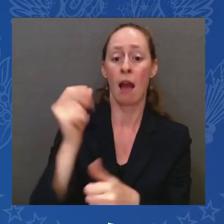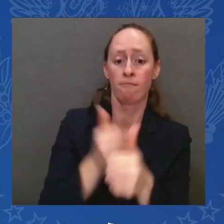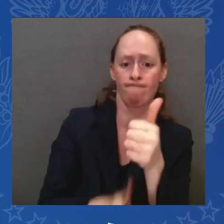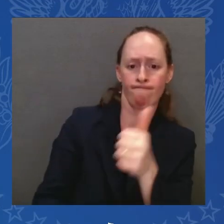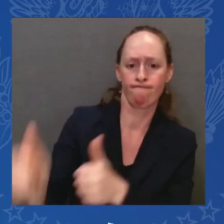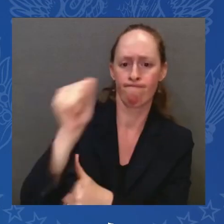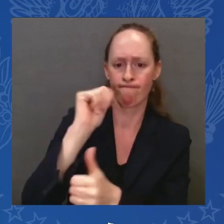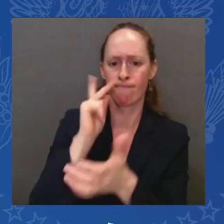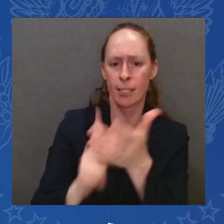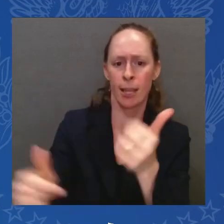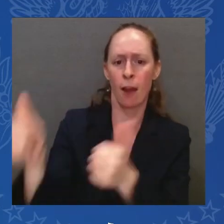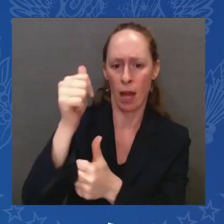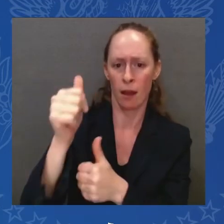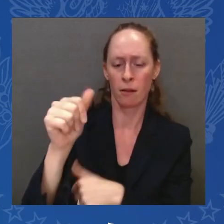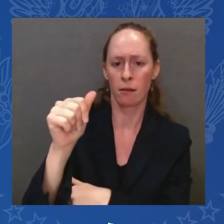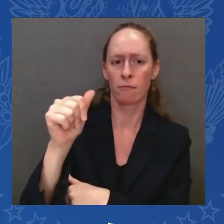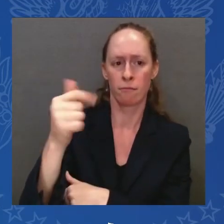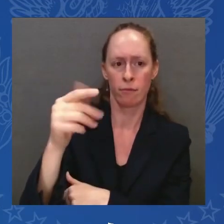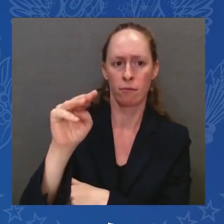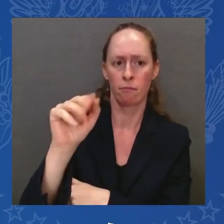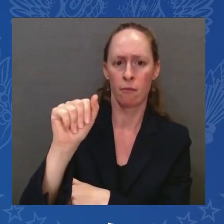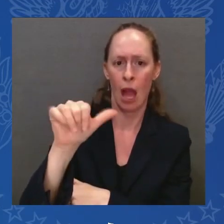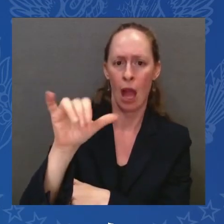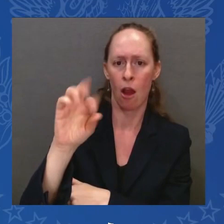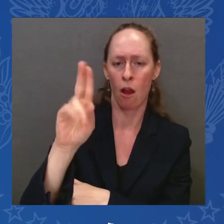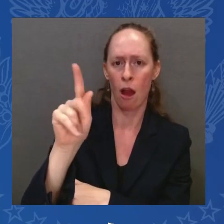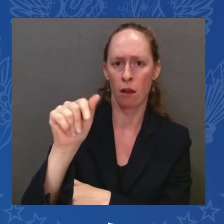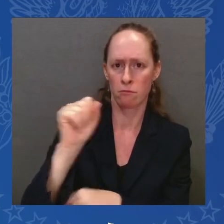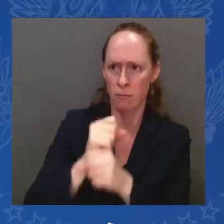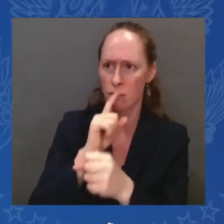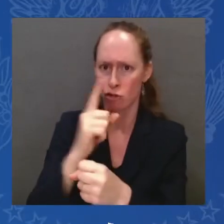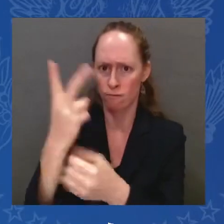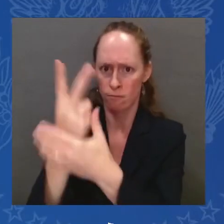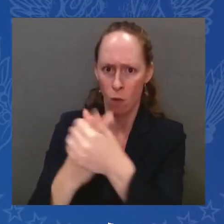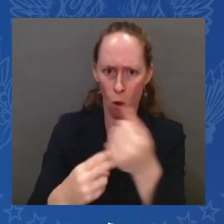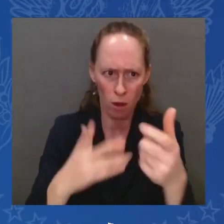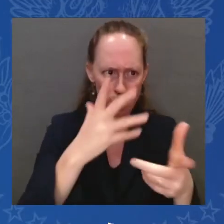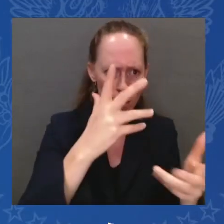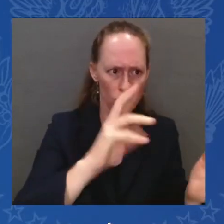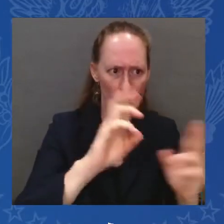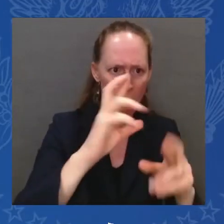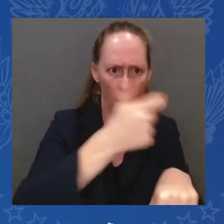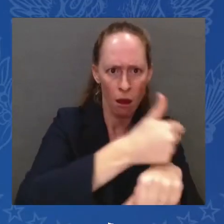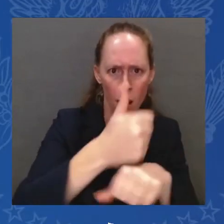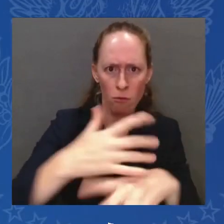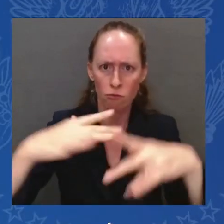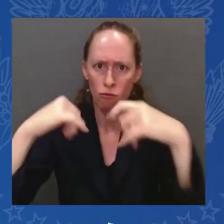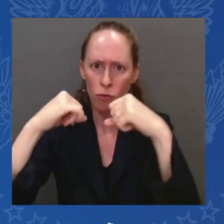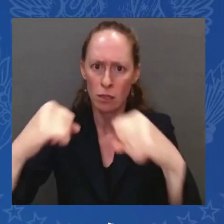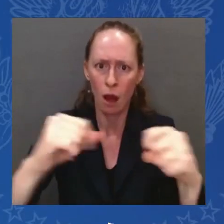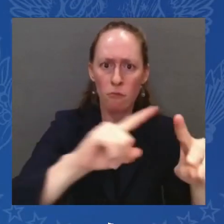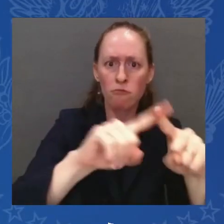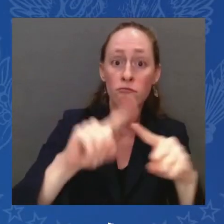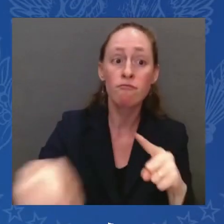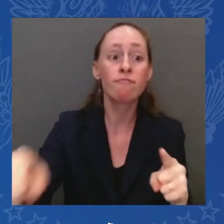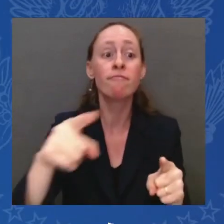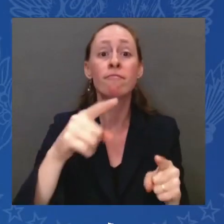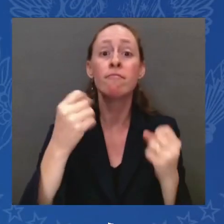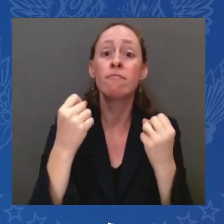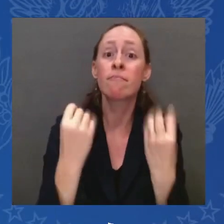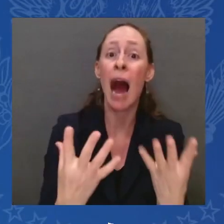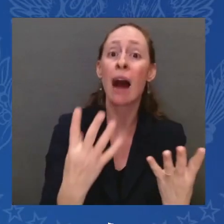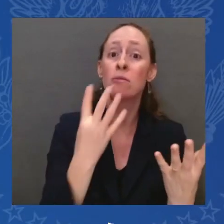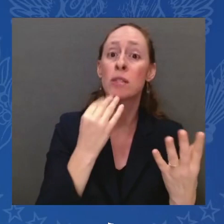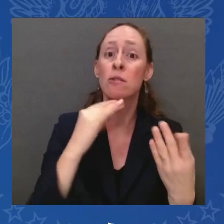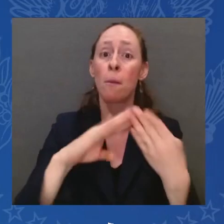America, identify, prevent, disrupt emerging threats that occur. You know, we're also going to continue to condemn and combat anti-Semitism at